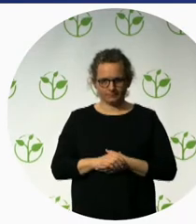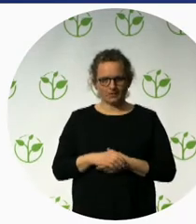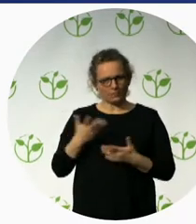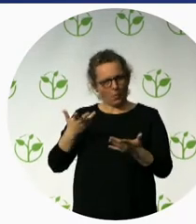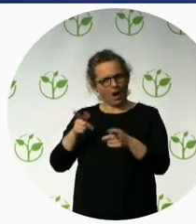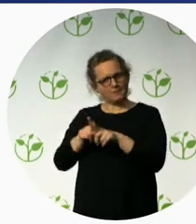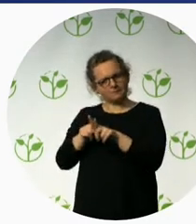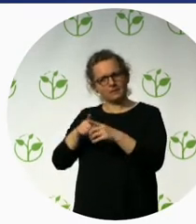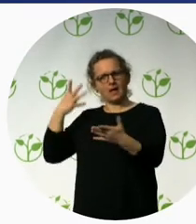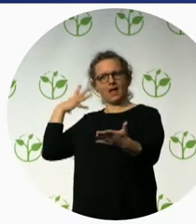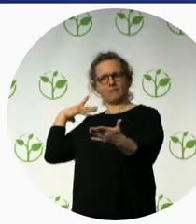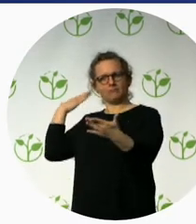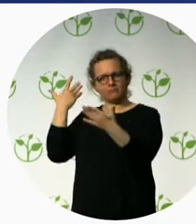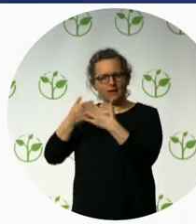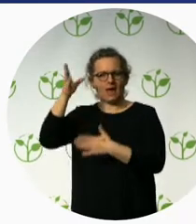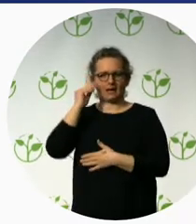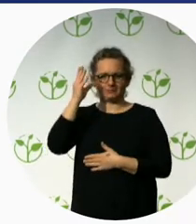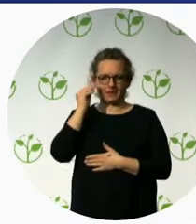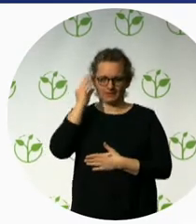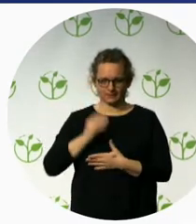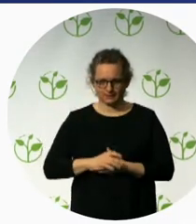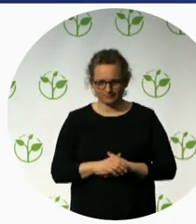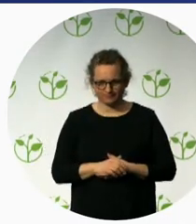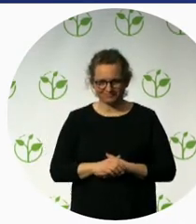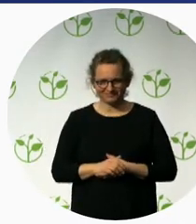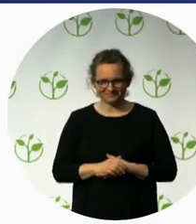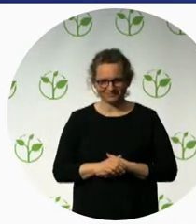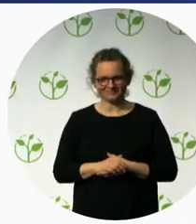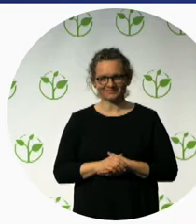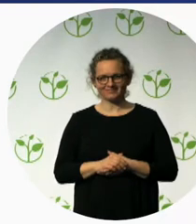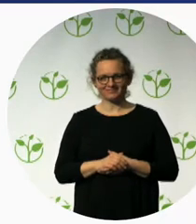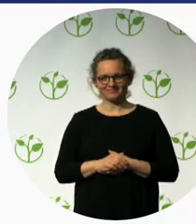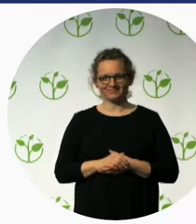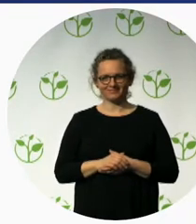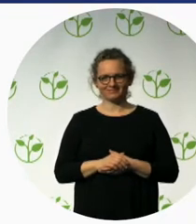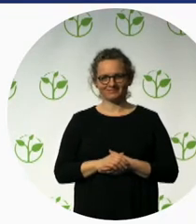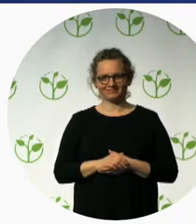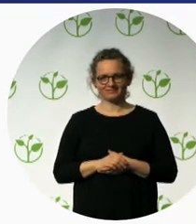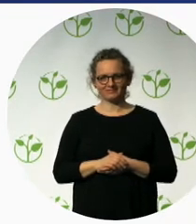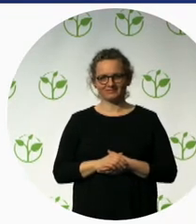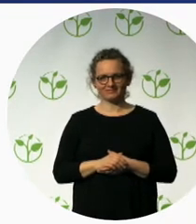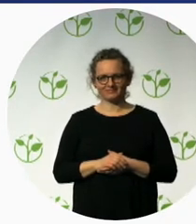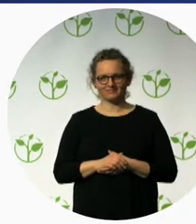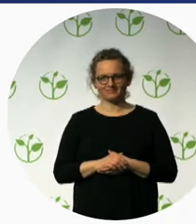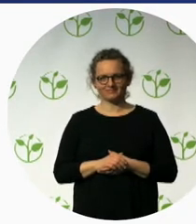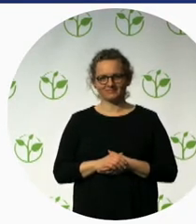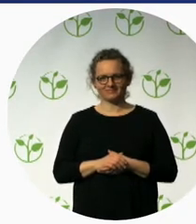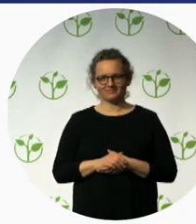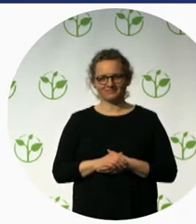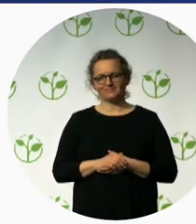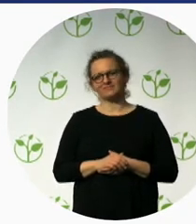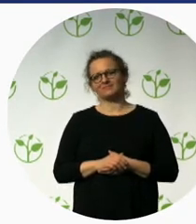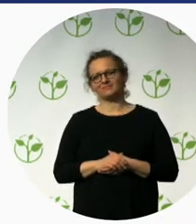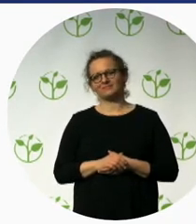co-founder of Ecuador's only wheelchair-accessible Amazon Lodge, Hausquila, and the